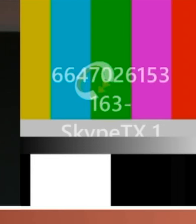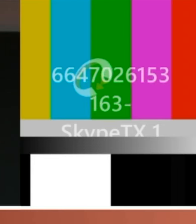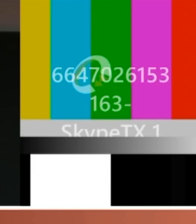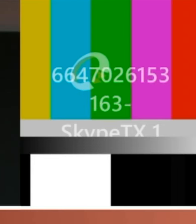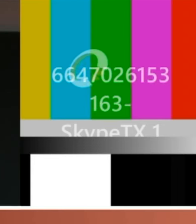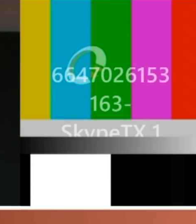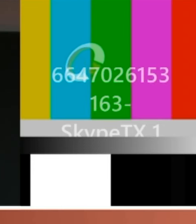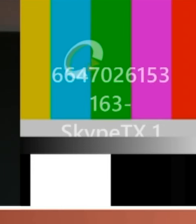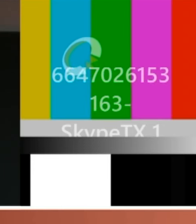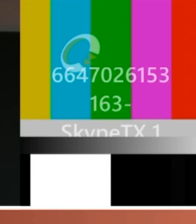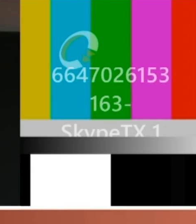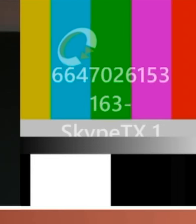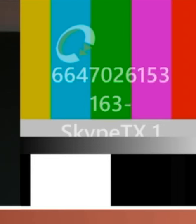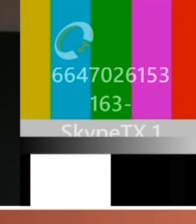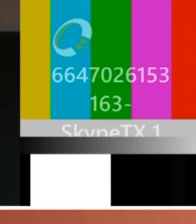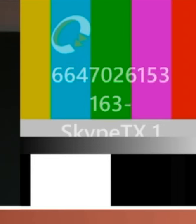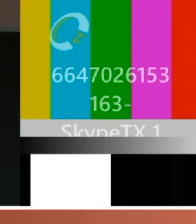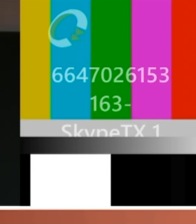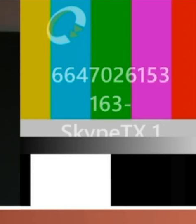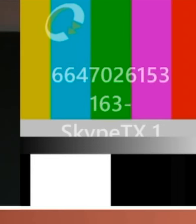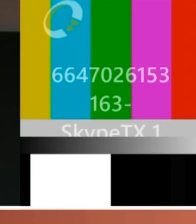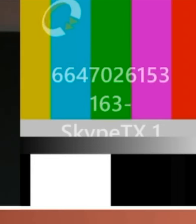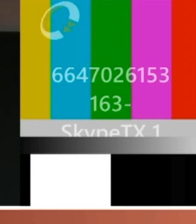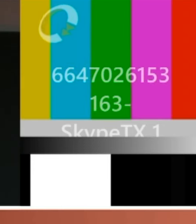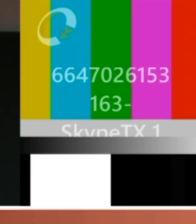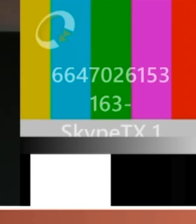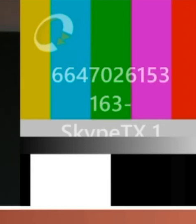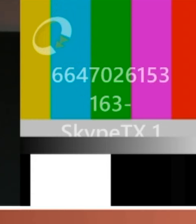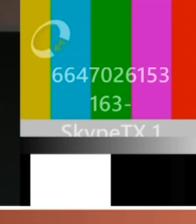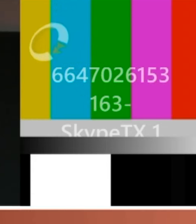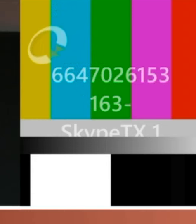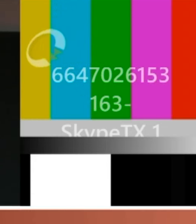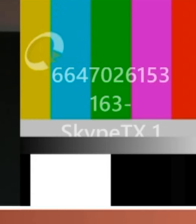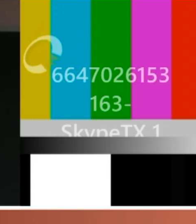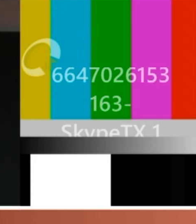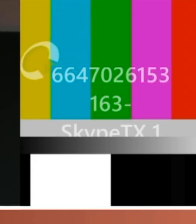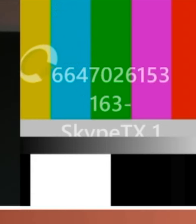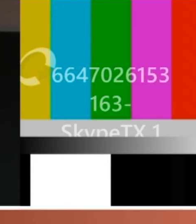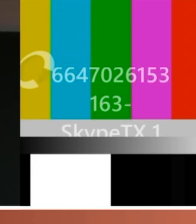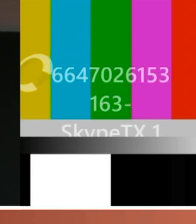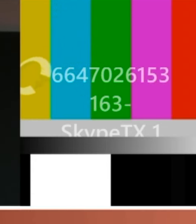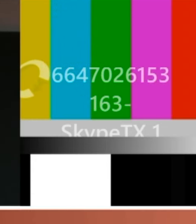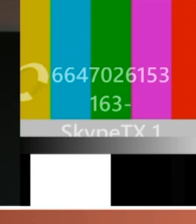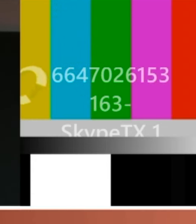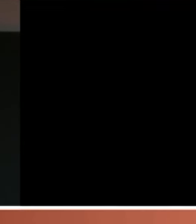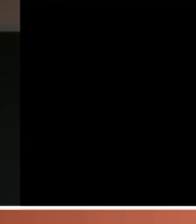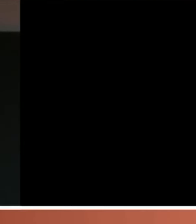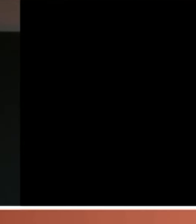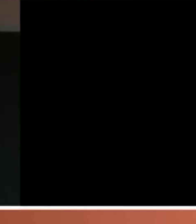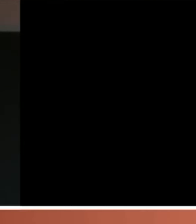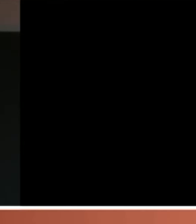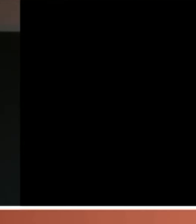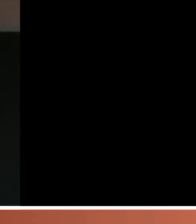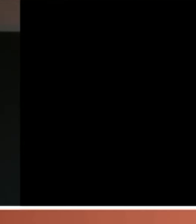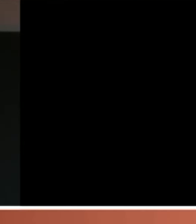the 43rd Parliament, the 43rd Parliament, 109 years into Federation,